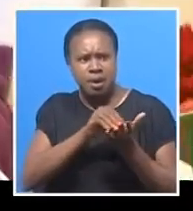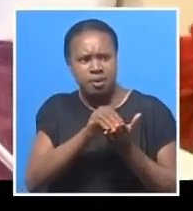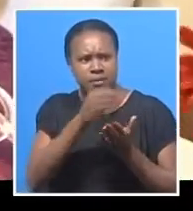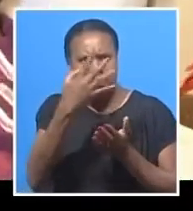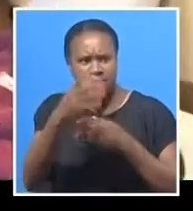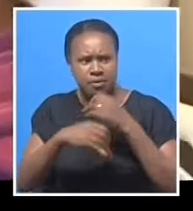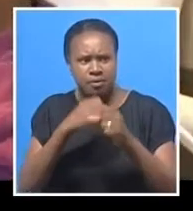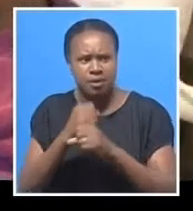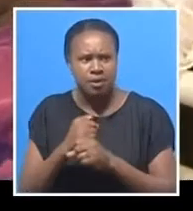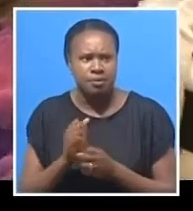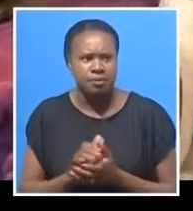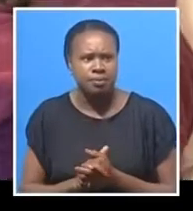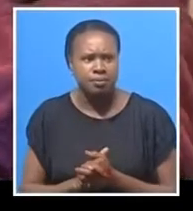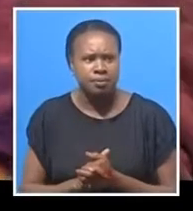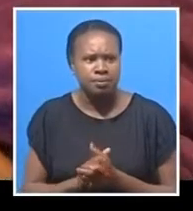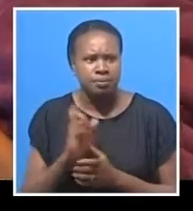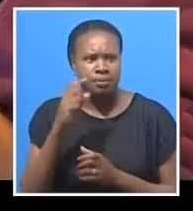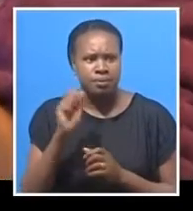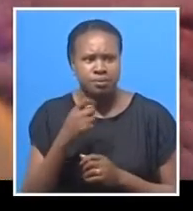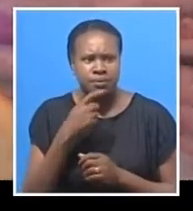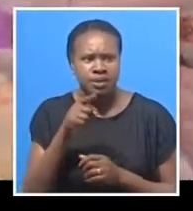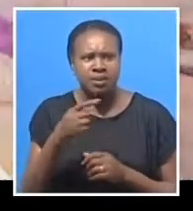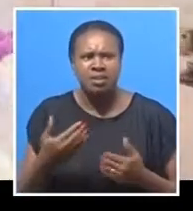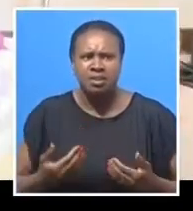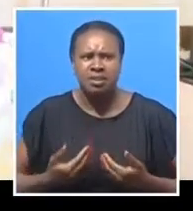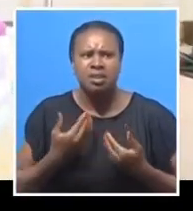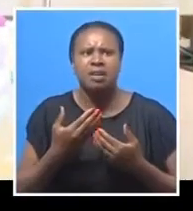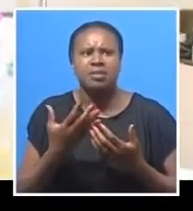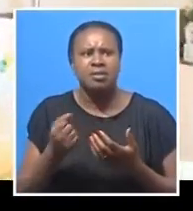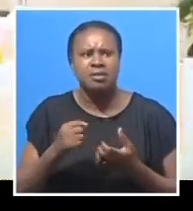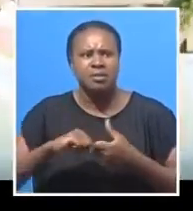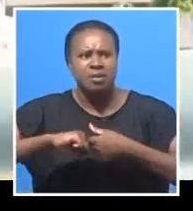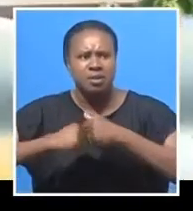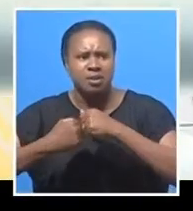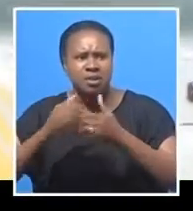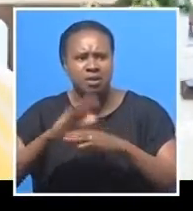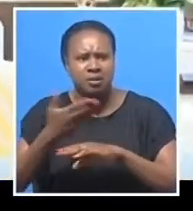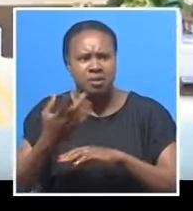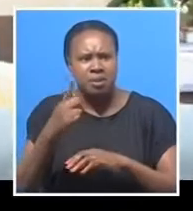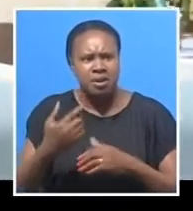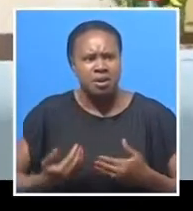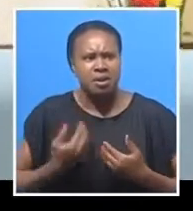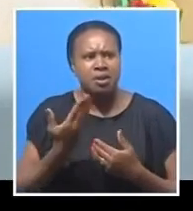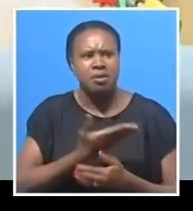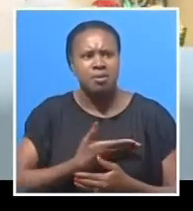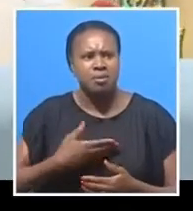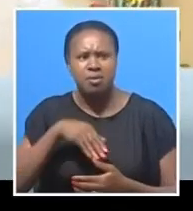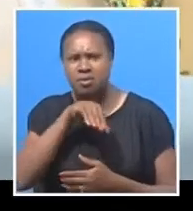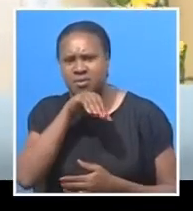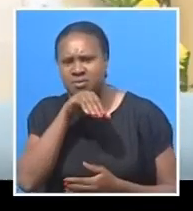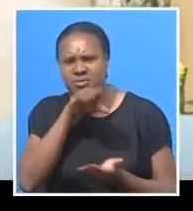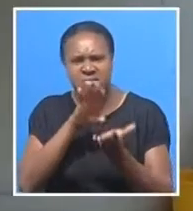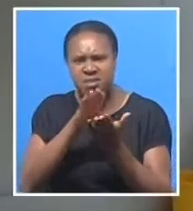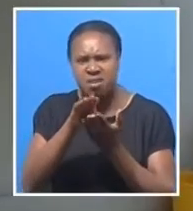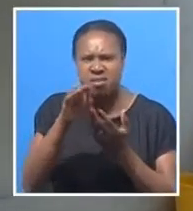five years. One would say she's too young to go through this challenge, but the young woman refuses to let cancer bring